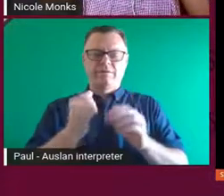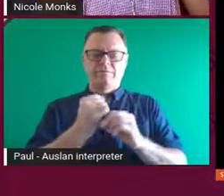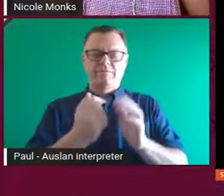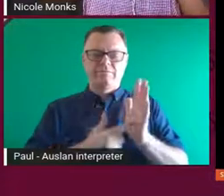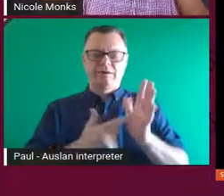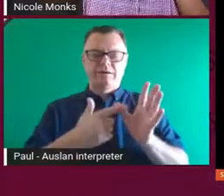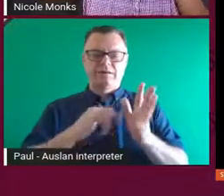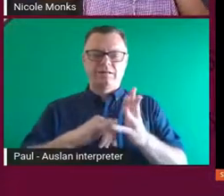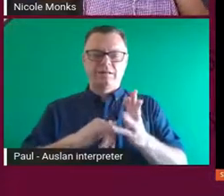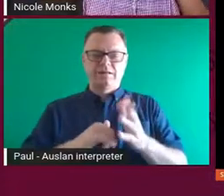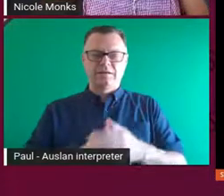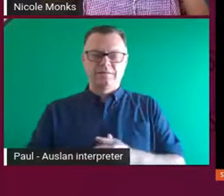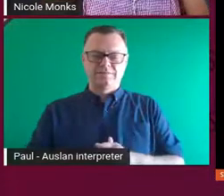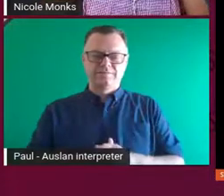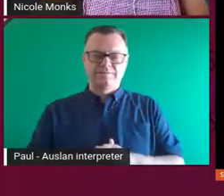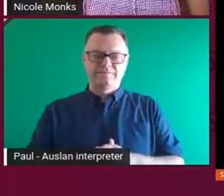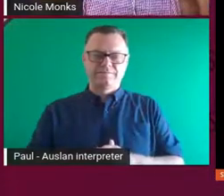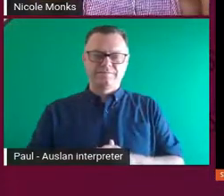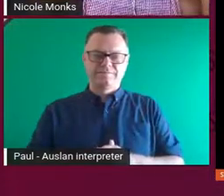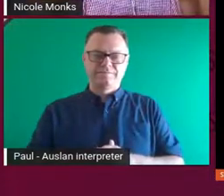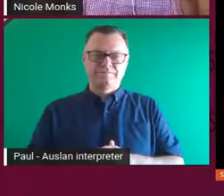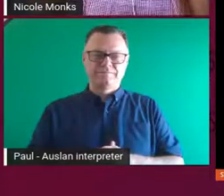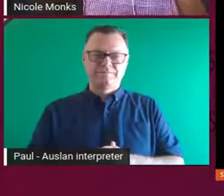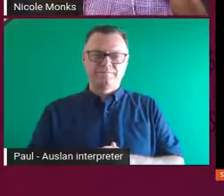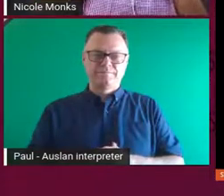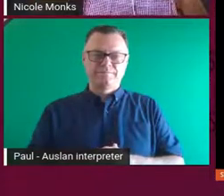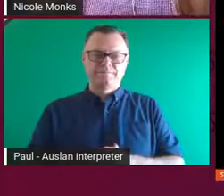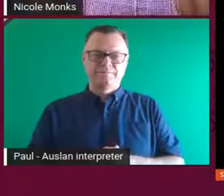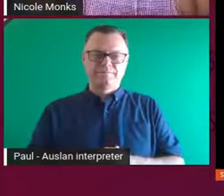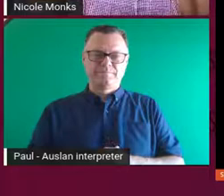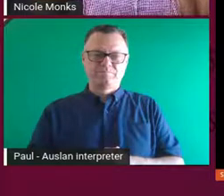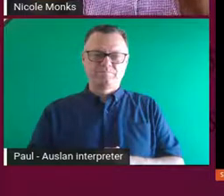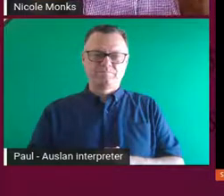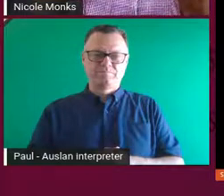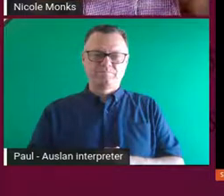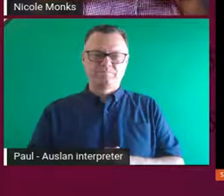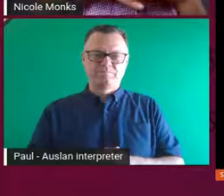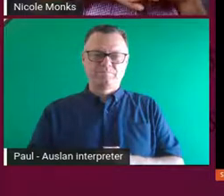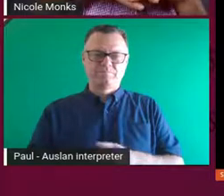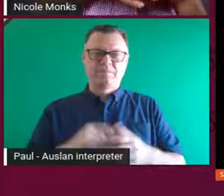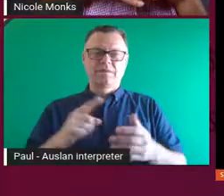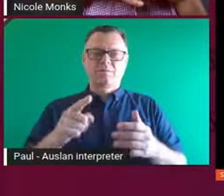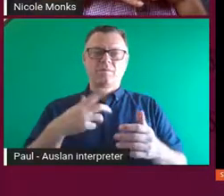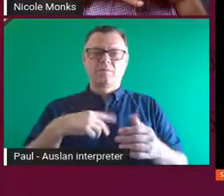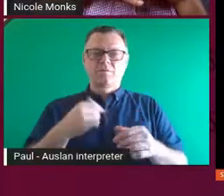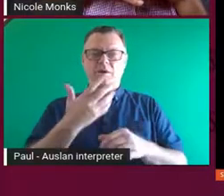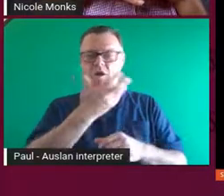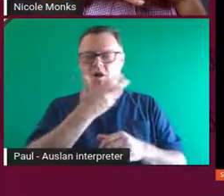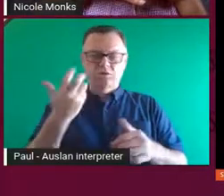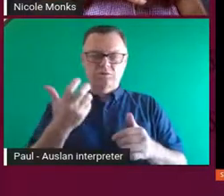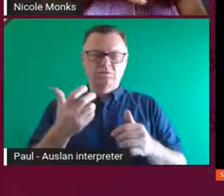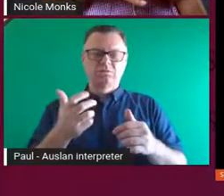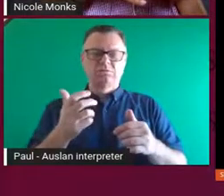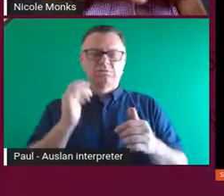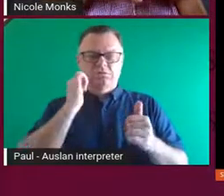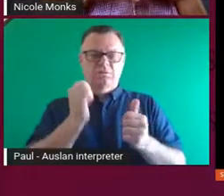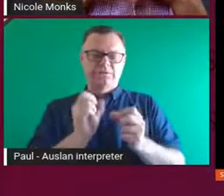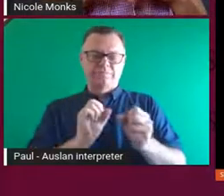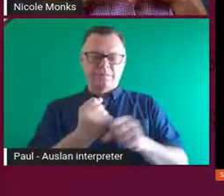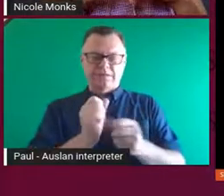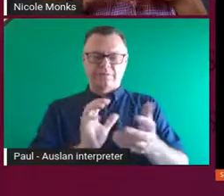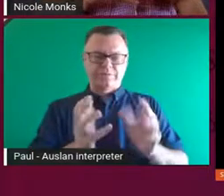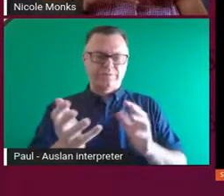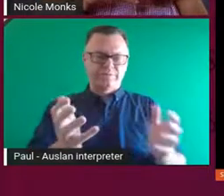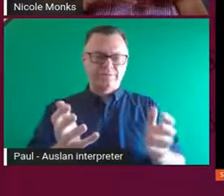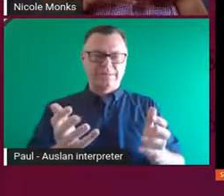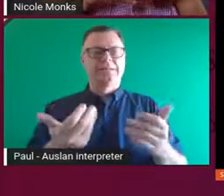fibre is the same thing you get in fibreglass and then the heating of it and the cooling down of the resin. So it's actually